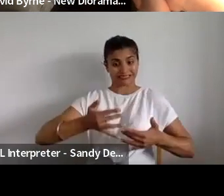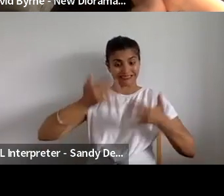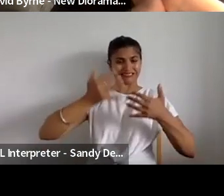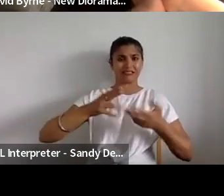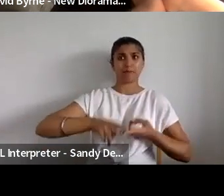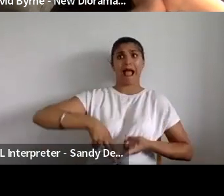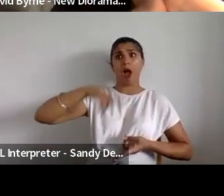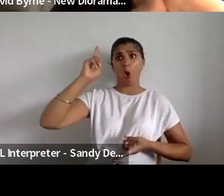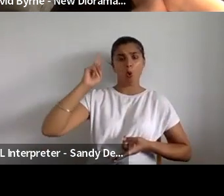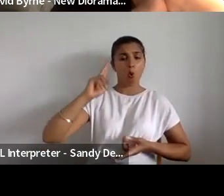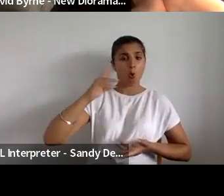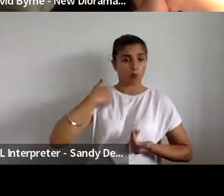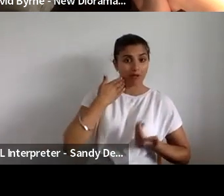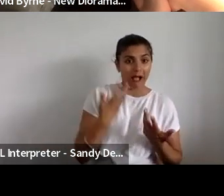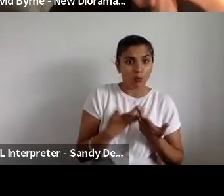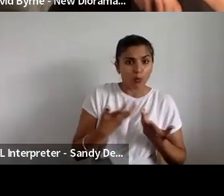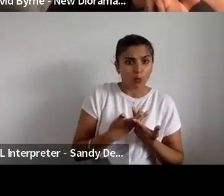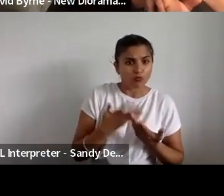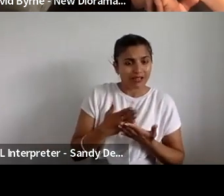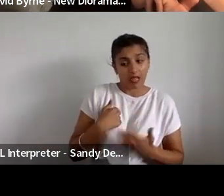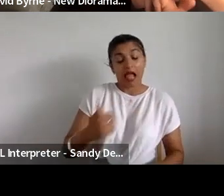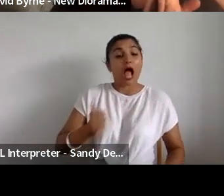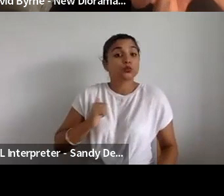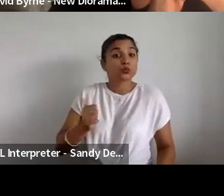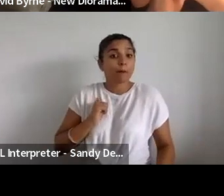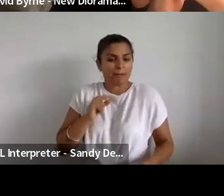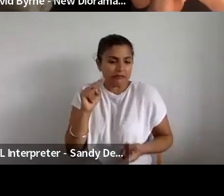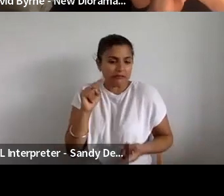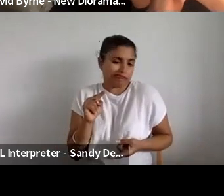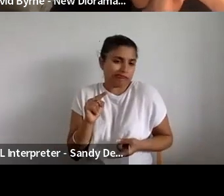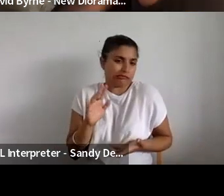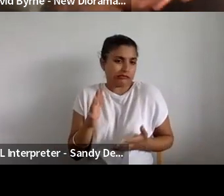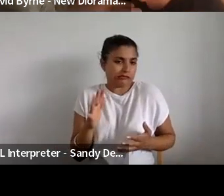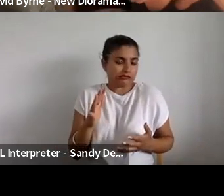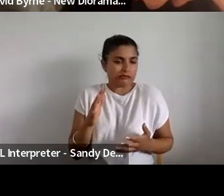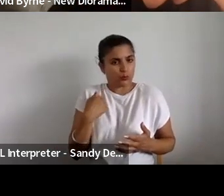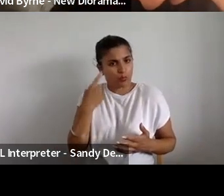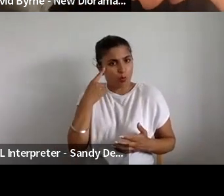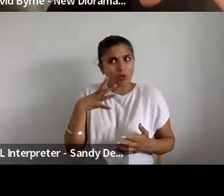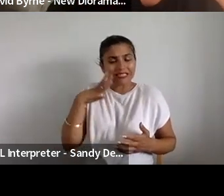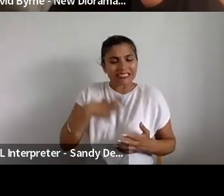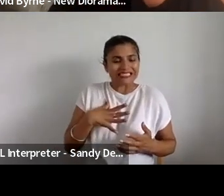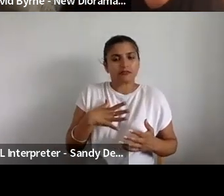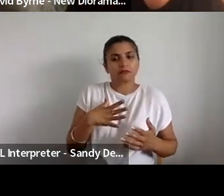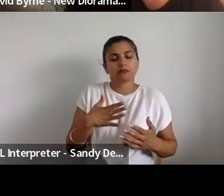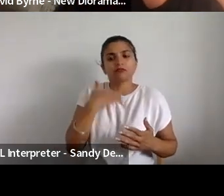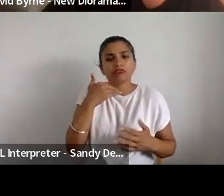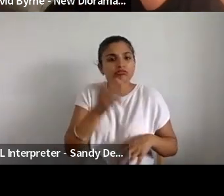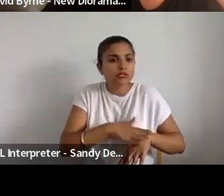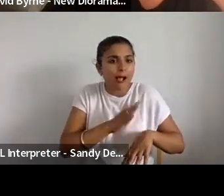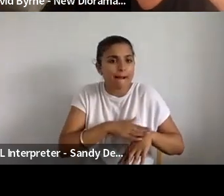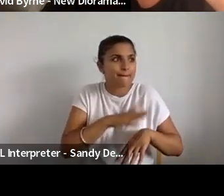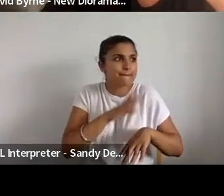and it sort of flew in the face I think of everything we had sort of assumed as an organization that you would need like a greater lead in time, you would need greater